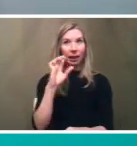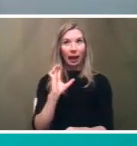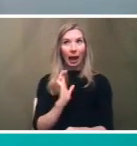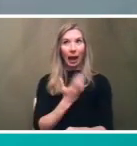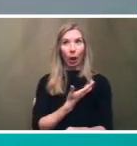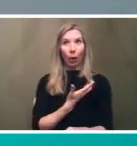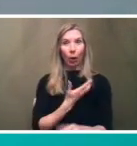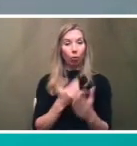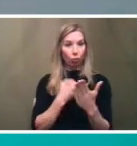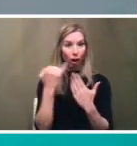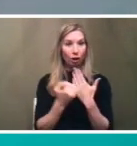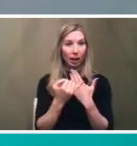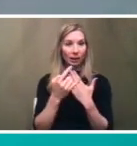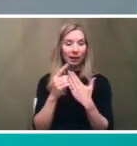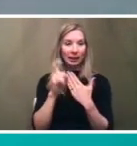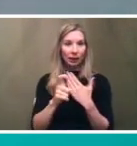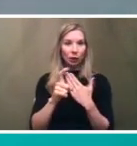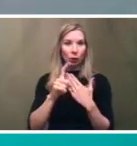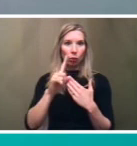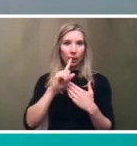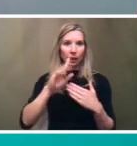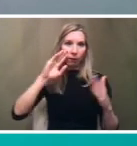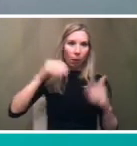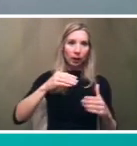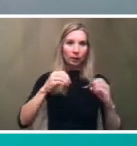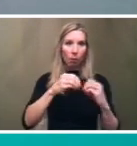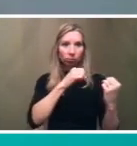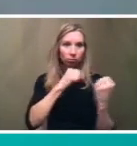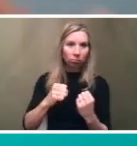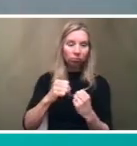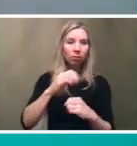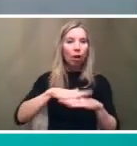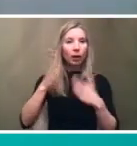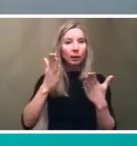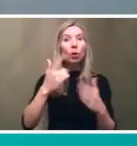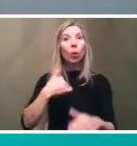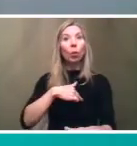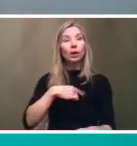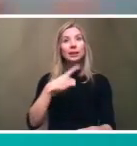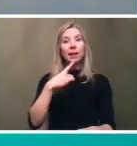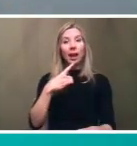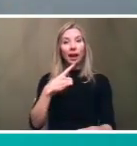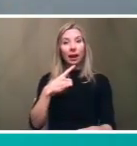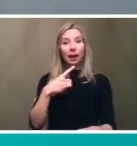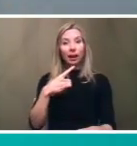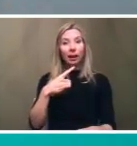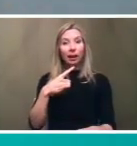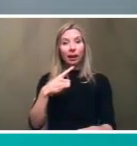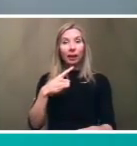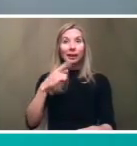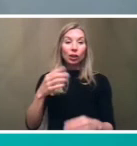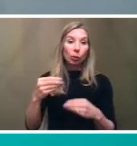our project needs to double down on a lot of those recommendations where we are saying you know we're this is a key corridor for us we need to provide additional